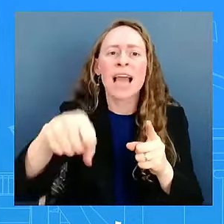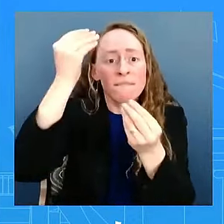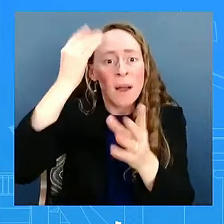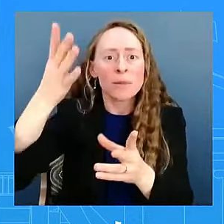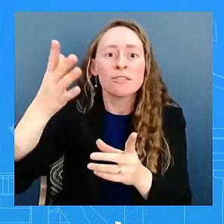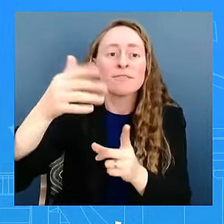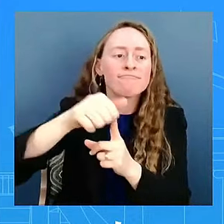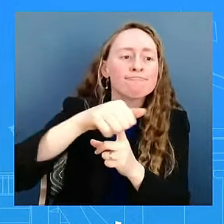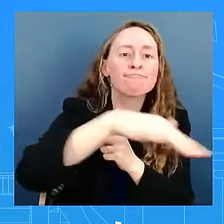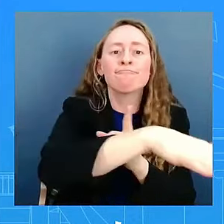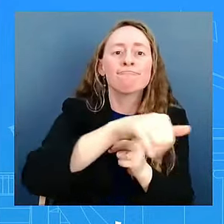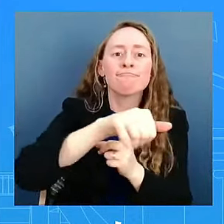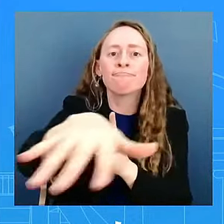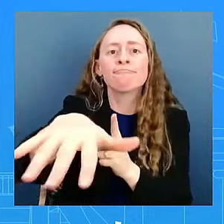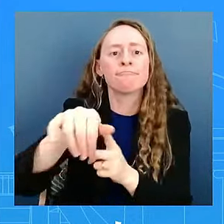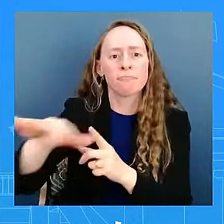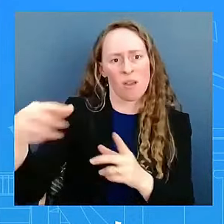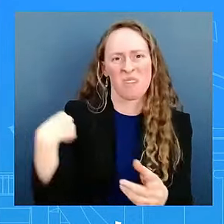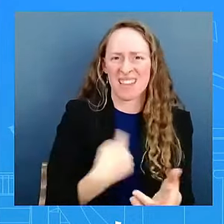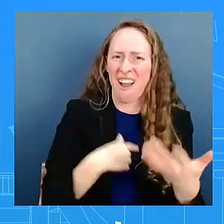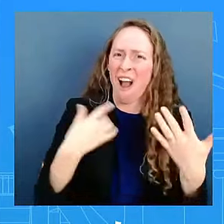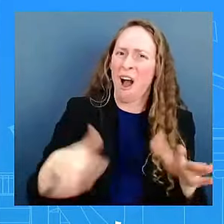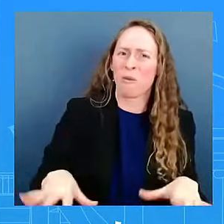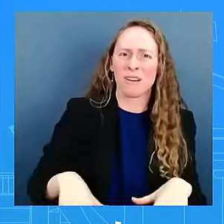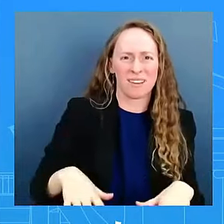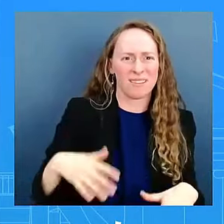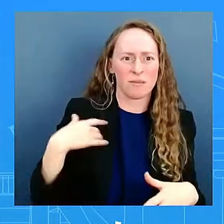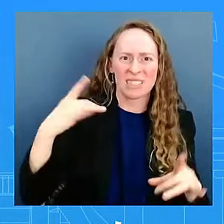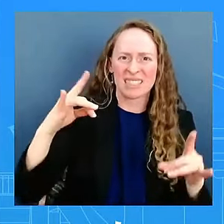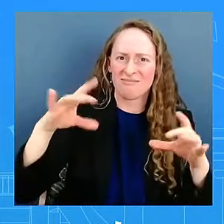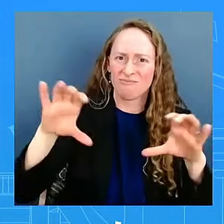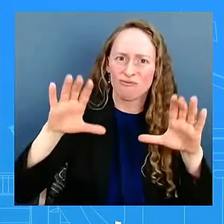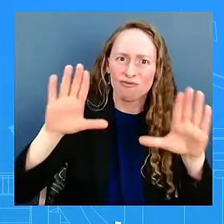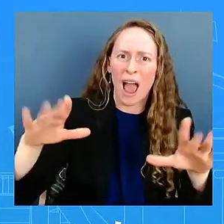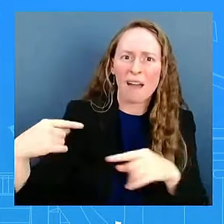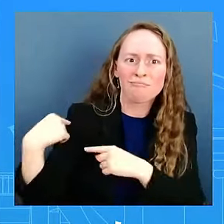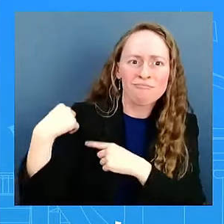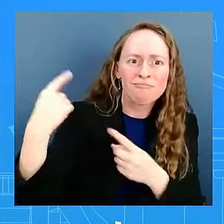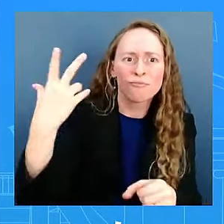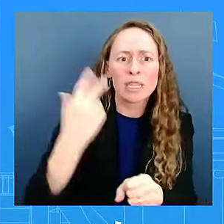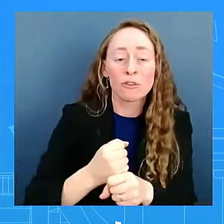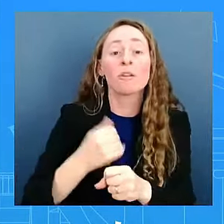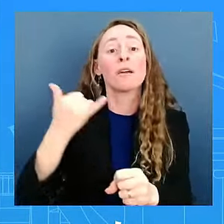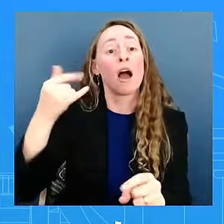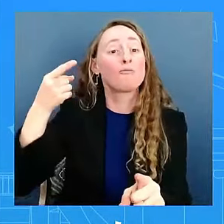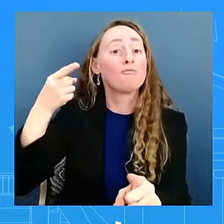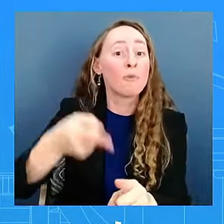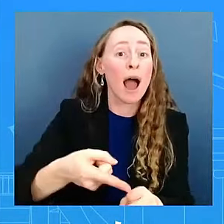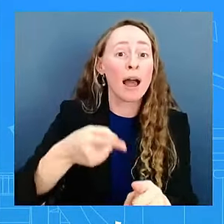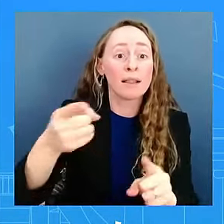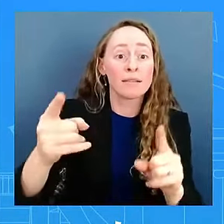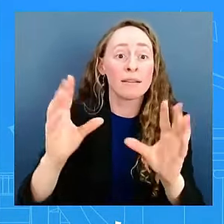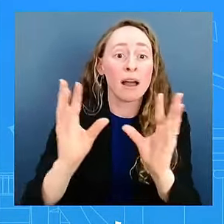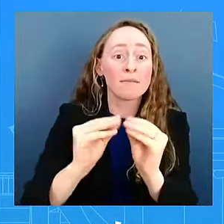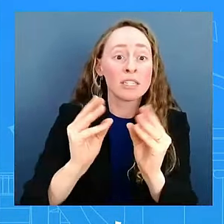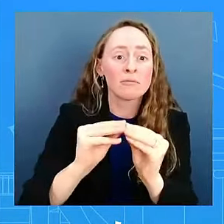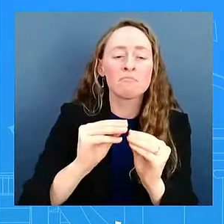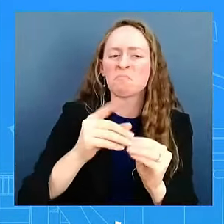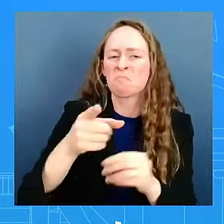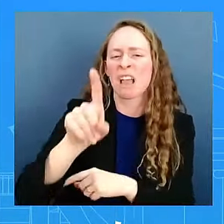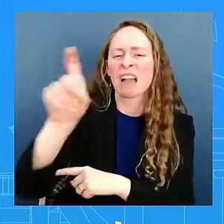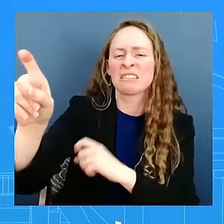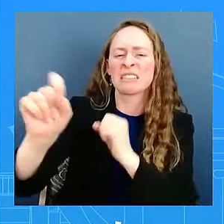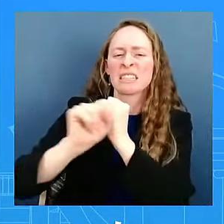we will certainly continue to do that. As it relates to NABJ, that was a campaign decision, so I would have to obviously refer you to the